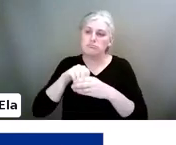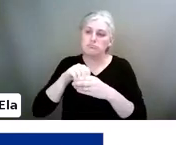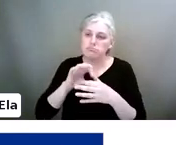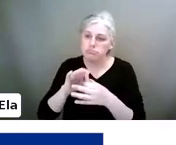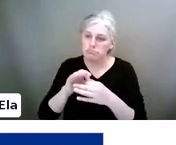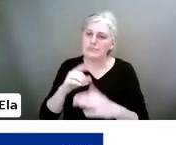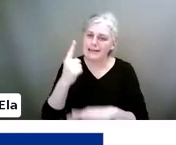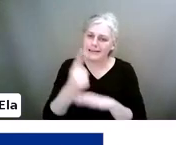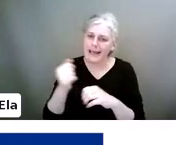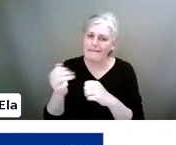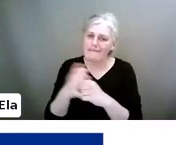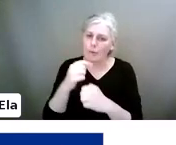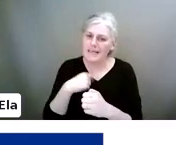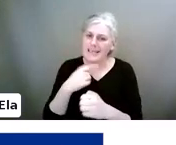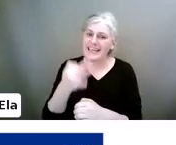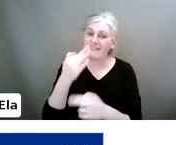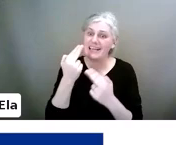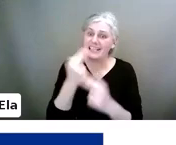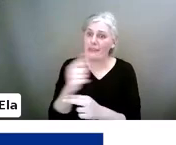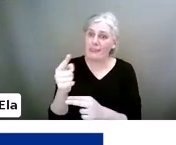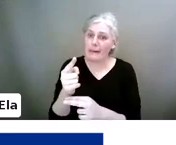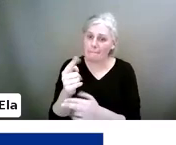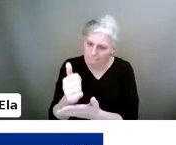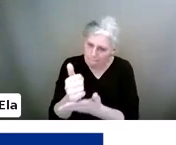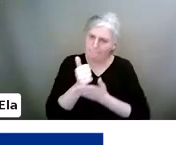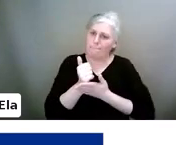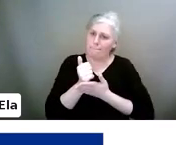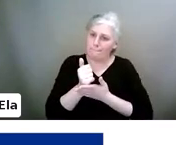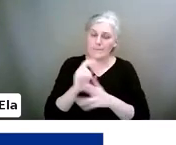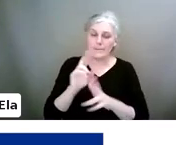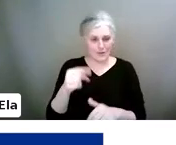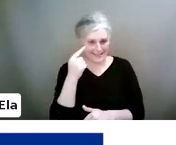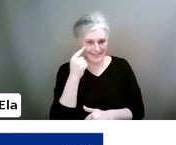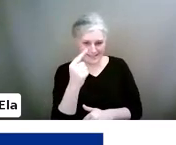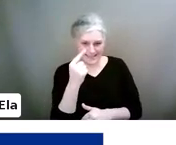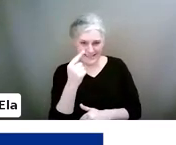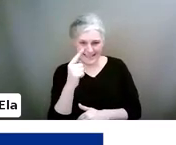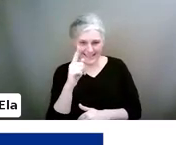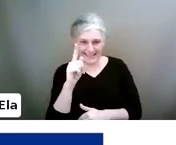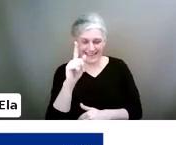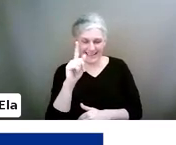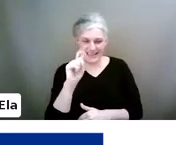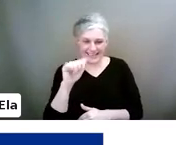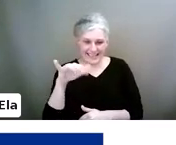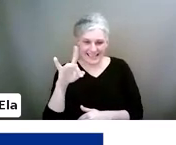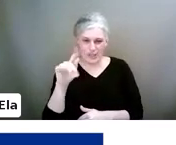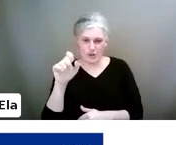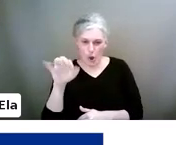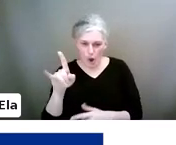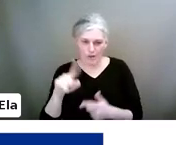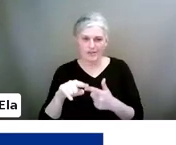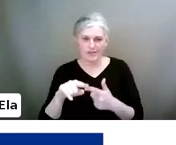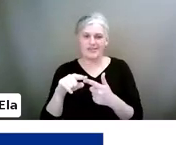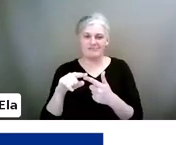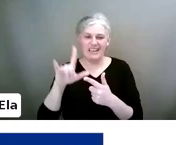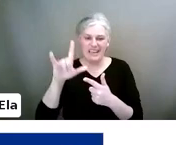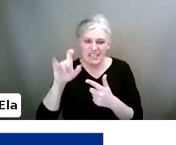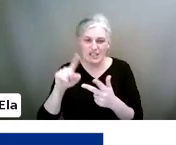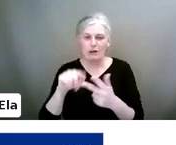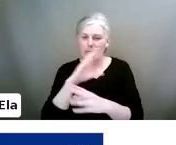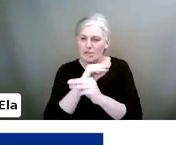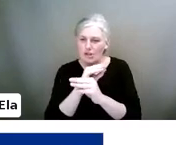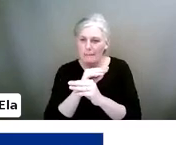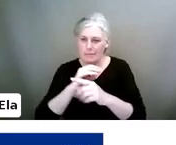me when I need them. So you can see here that, you know, TikTok, Instagram, Snapchat, they really try to